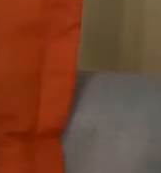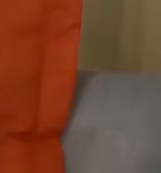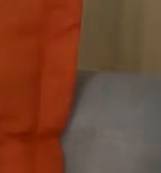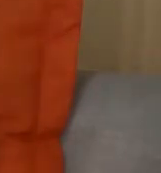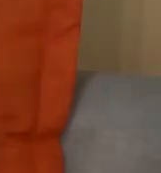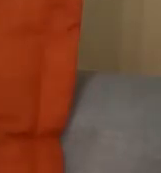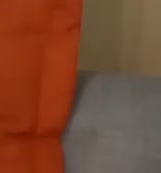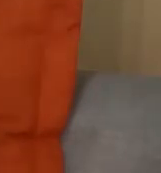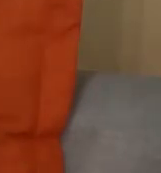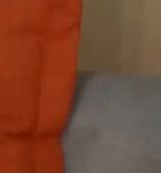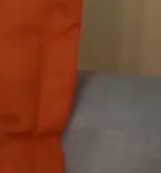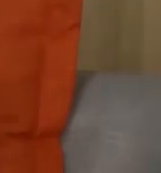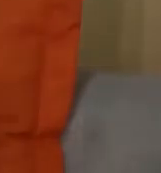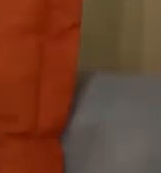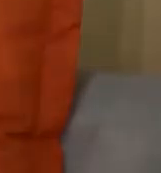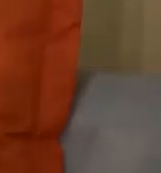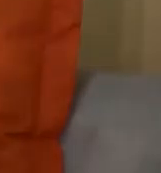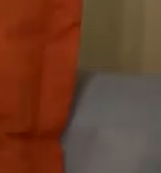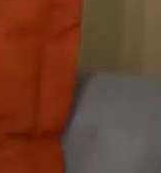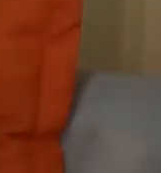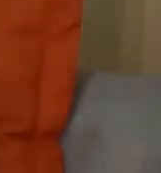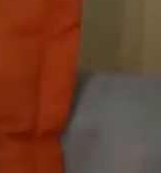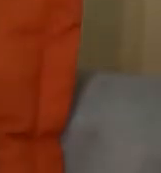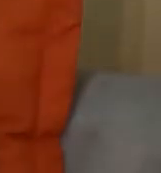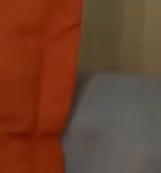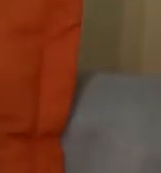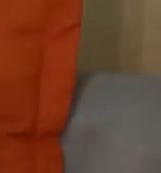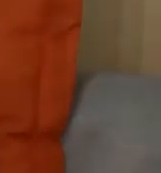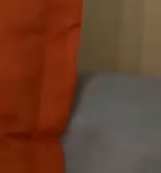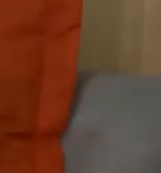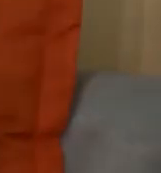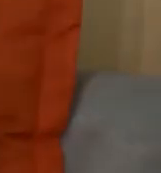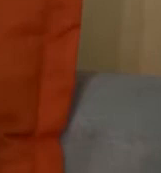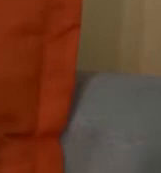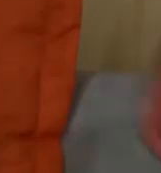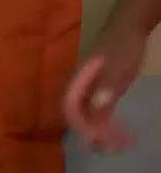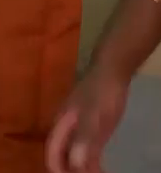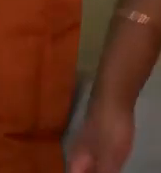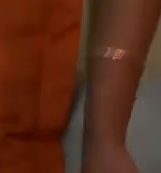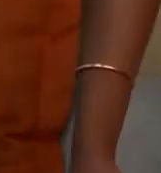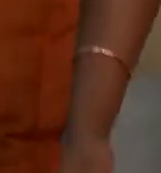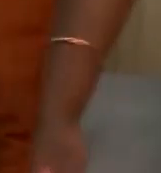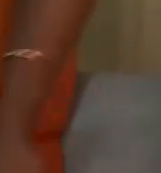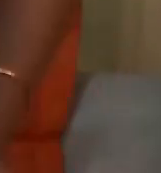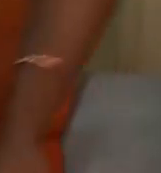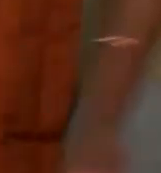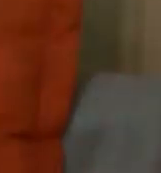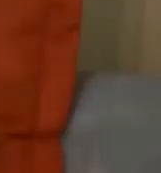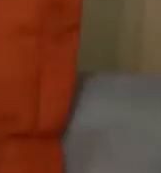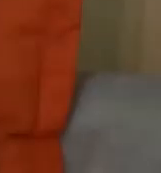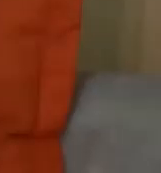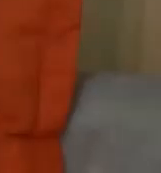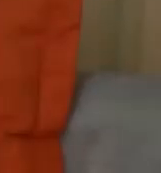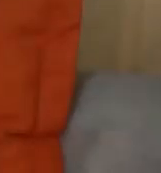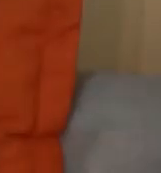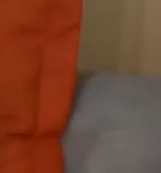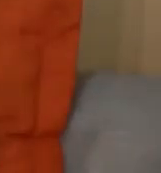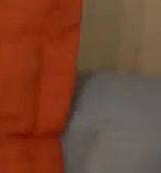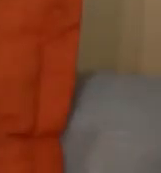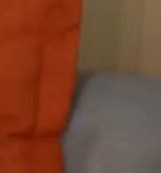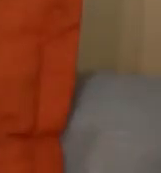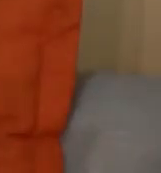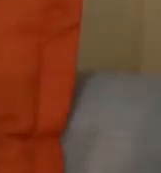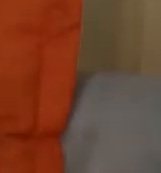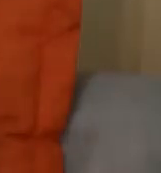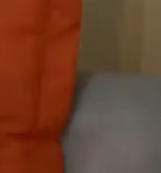our learning styles. So what I've got over here is we're wanting to bring out the best in your studying, and we're looking at, I've asked the team